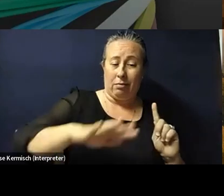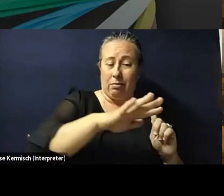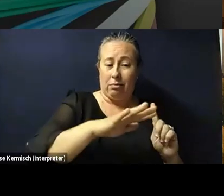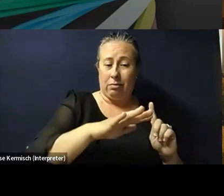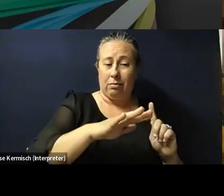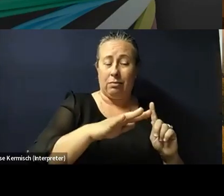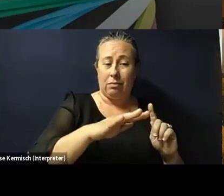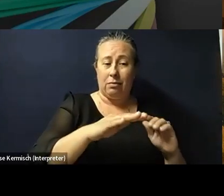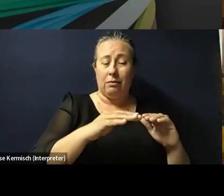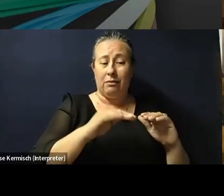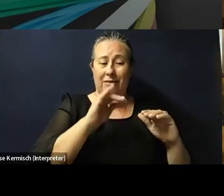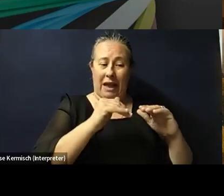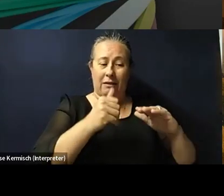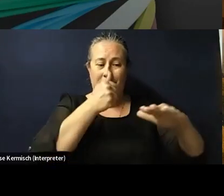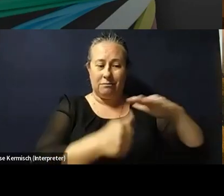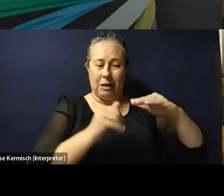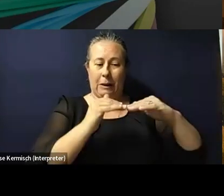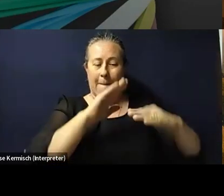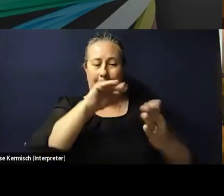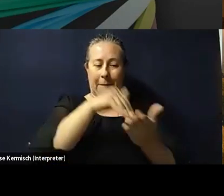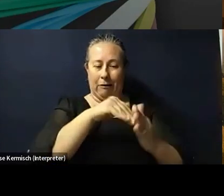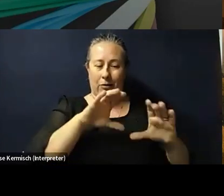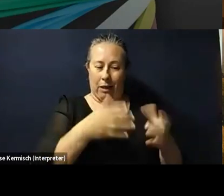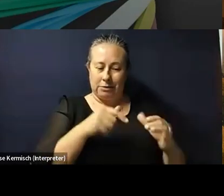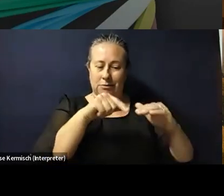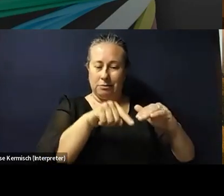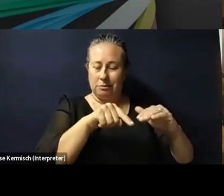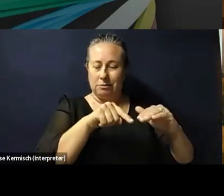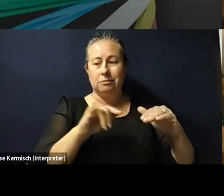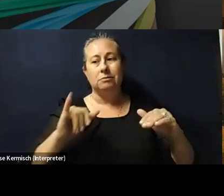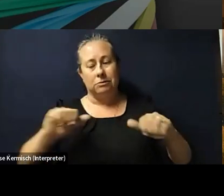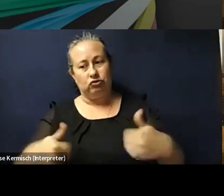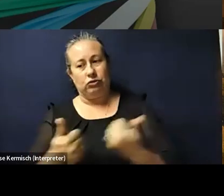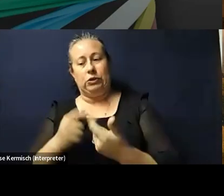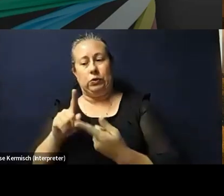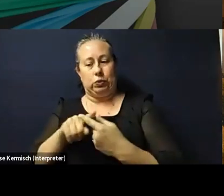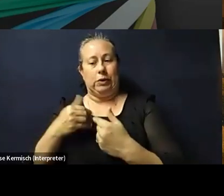is below the middle class, that is a challenge to accessibility.